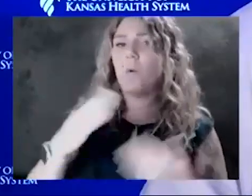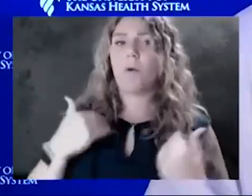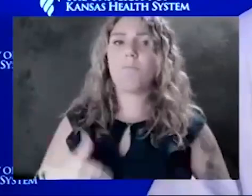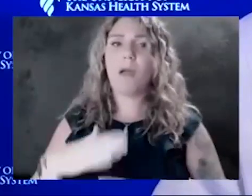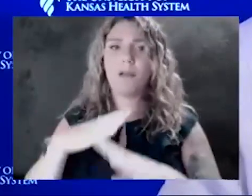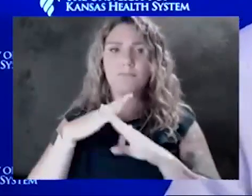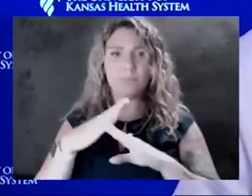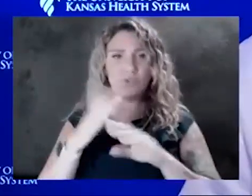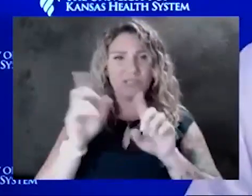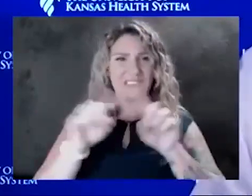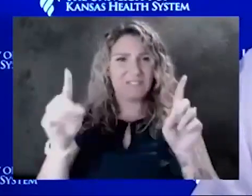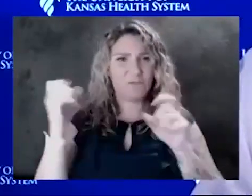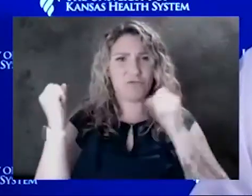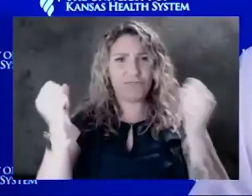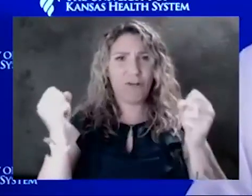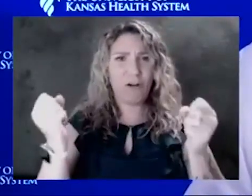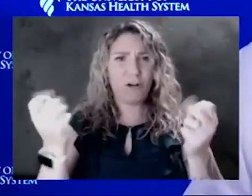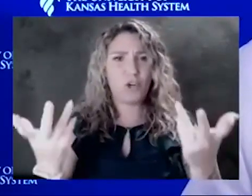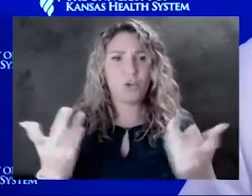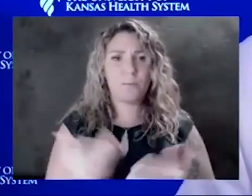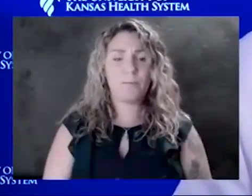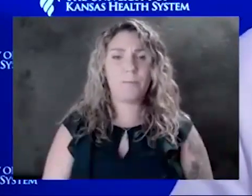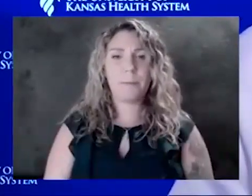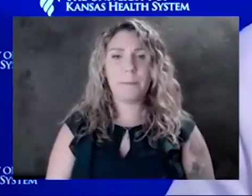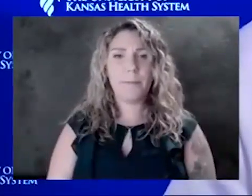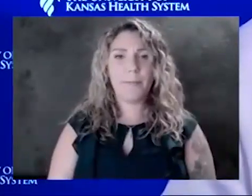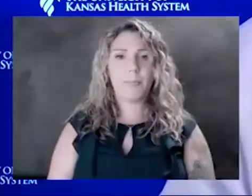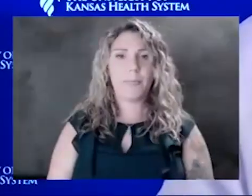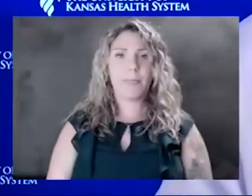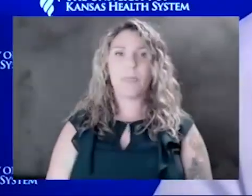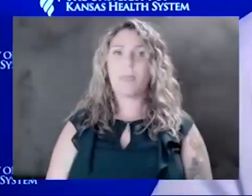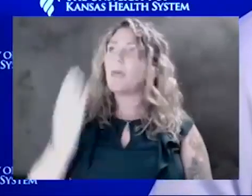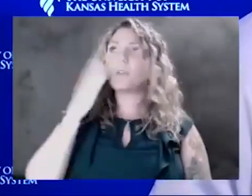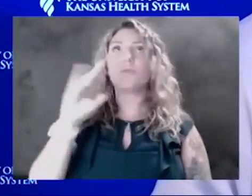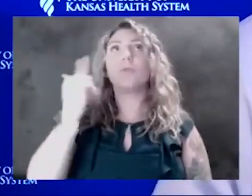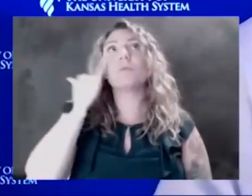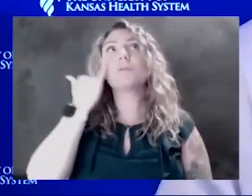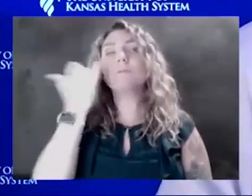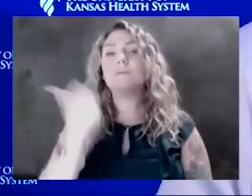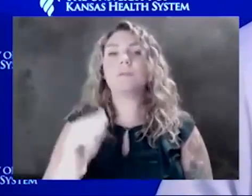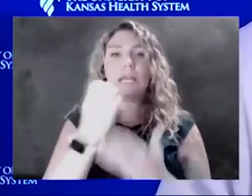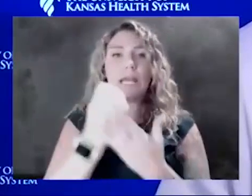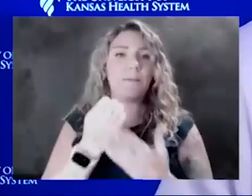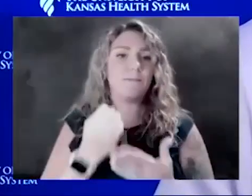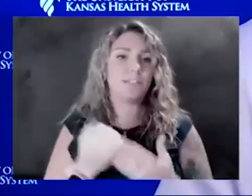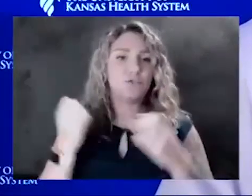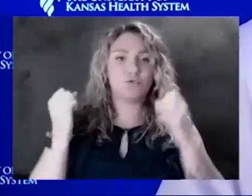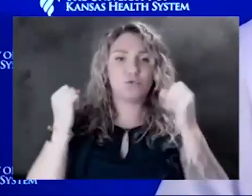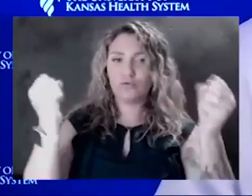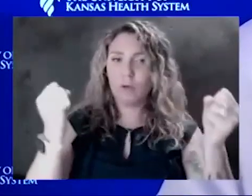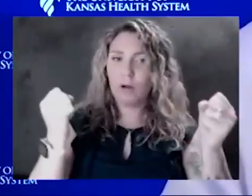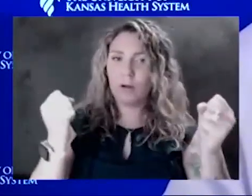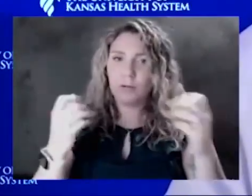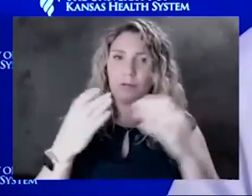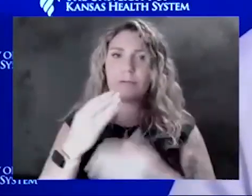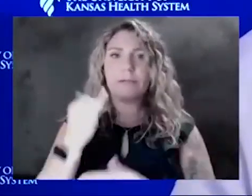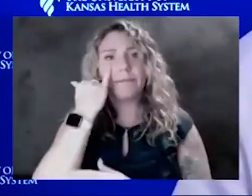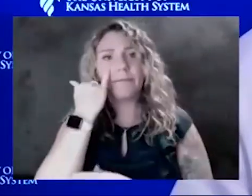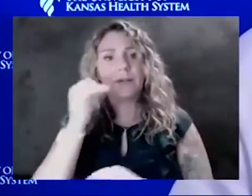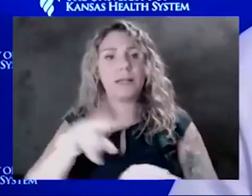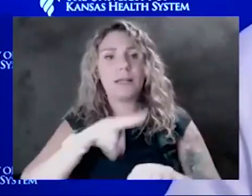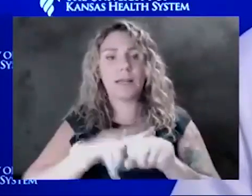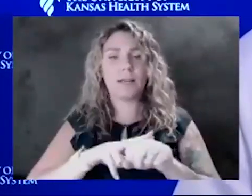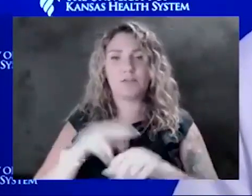I don't know that we have any evidence that it's necessarily stronger. If you had natural infection and then you got